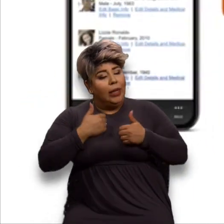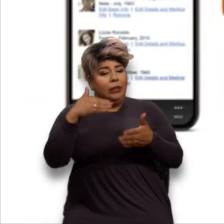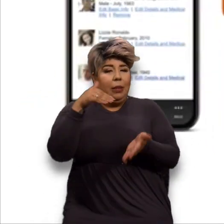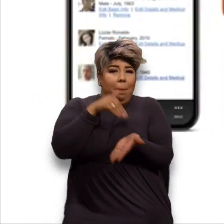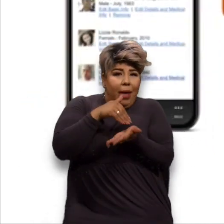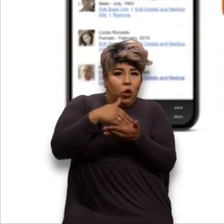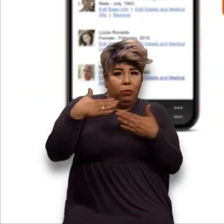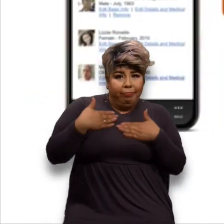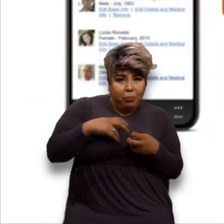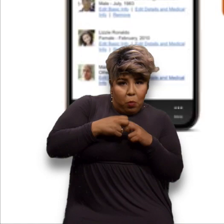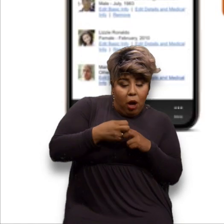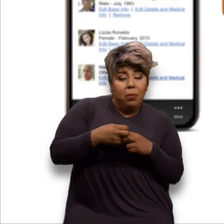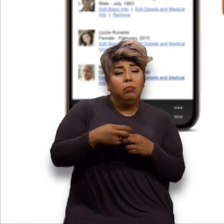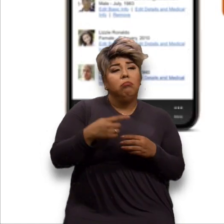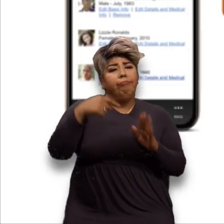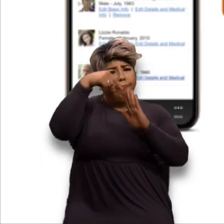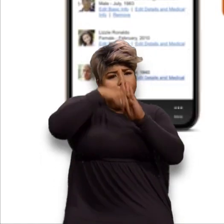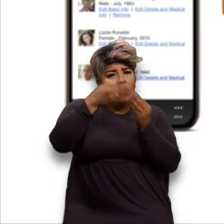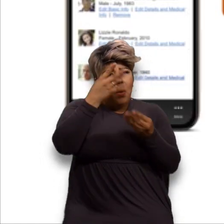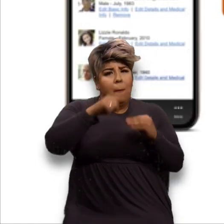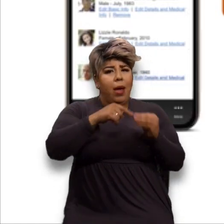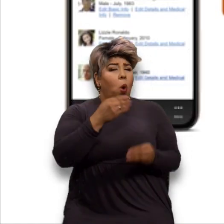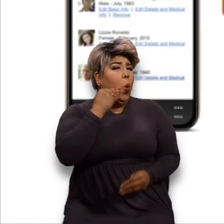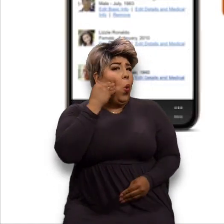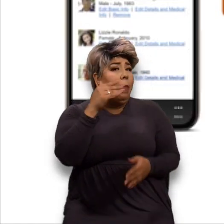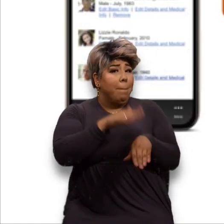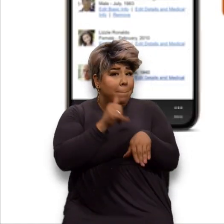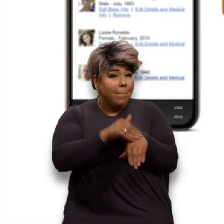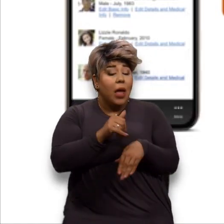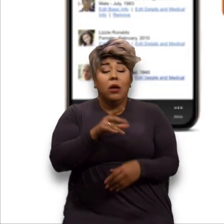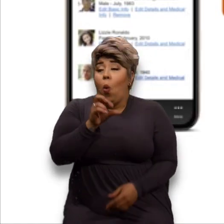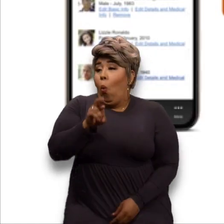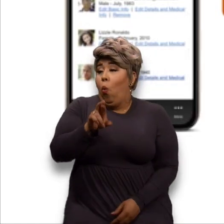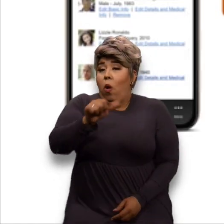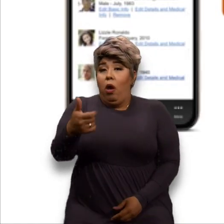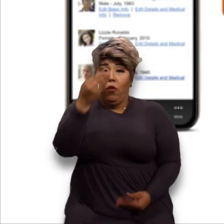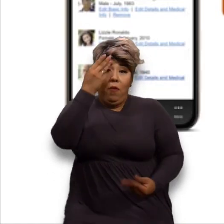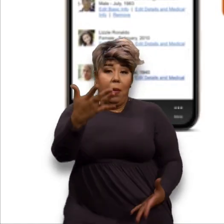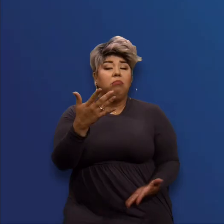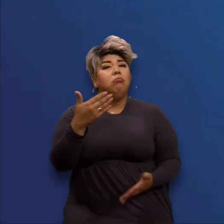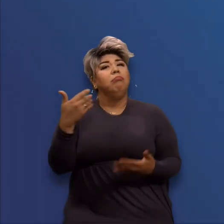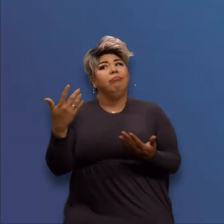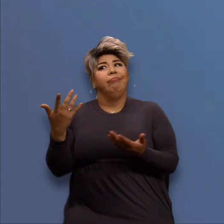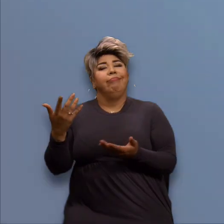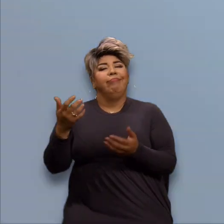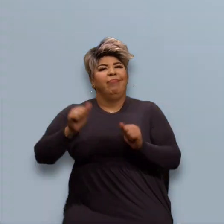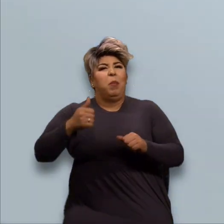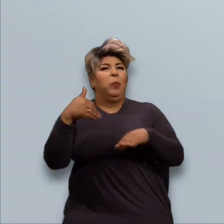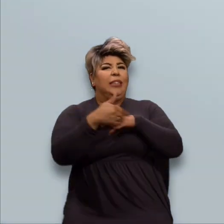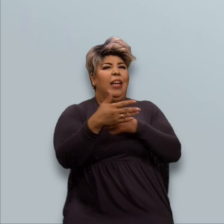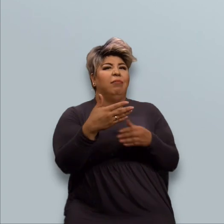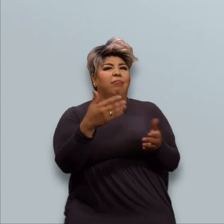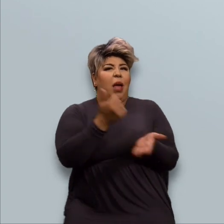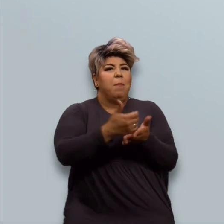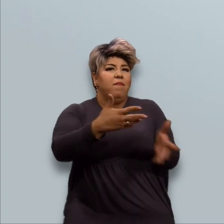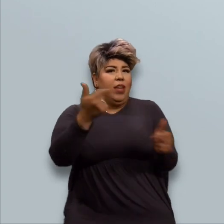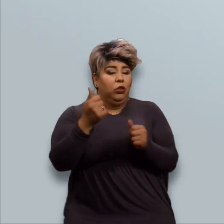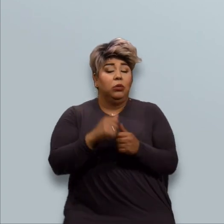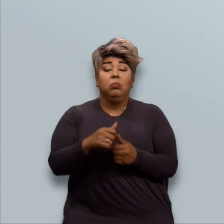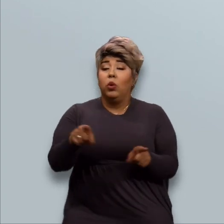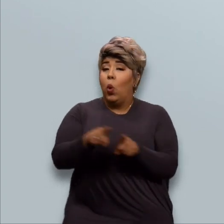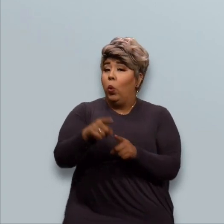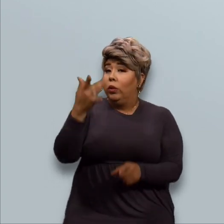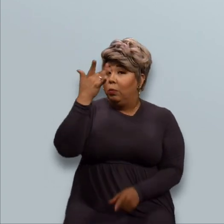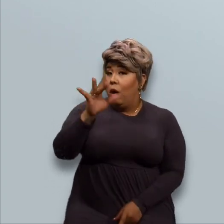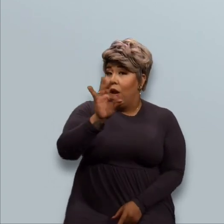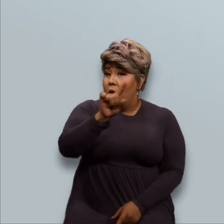conditions, details about your home and pets, and anything else that allows them to send help faster. Plus, smart911 keeps you